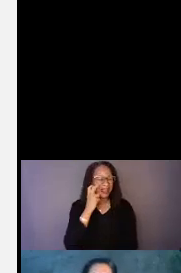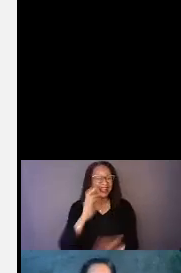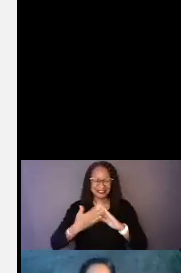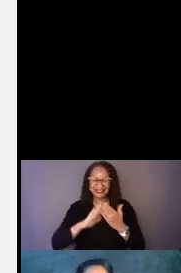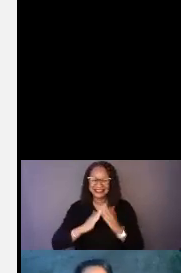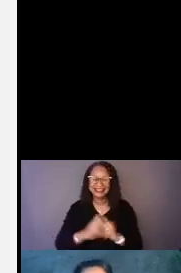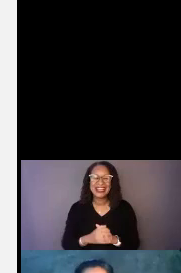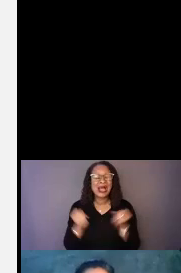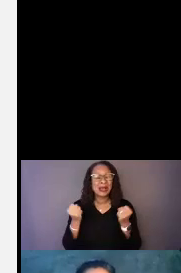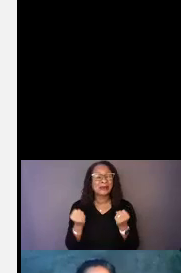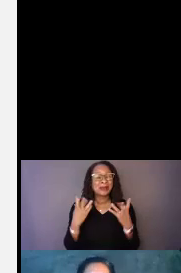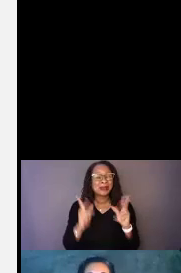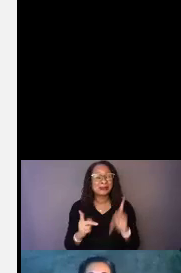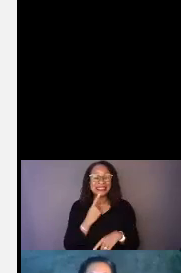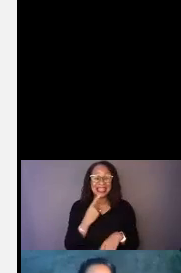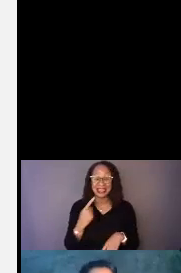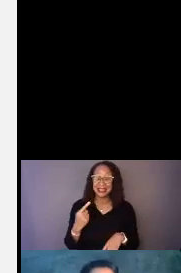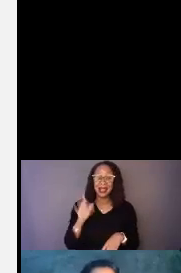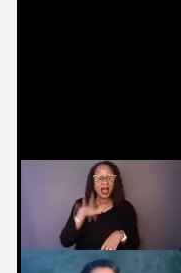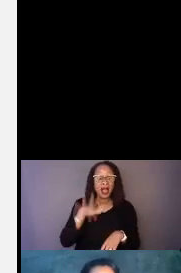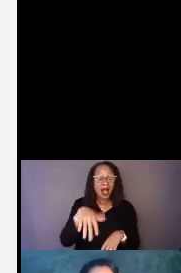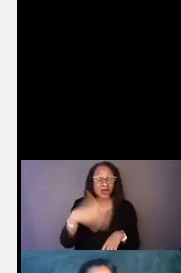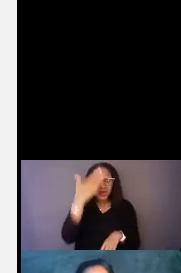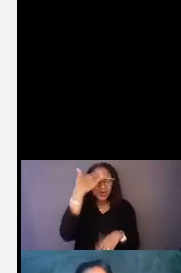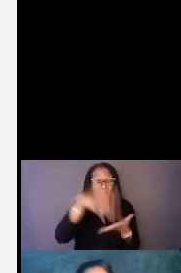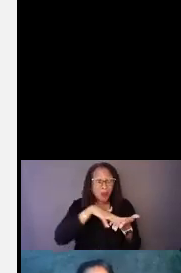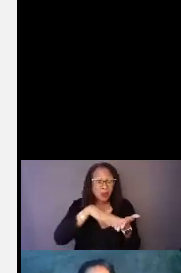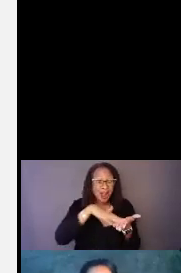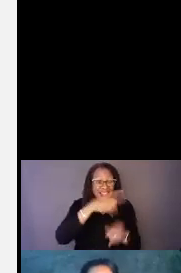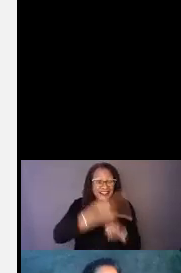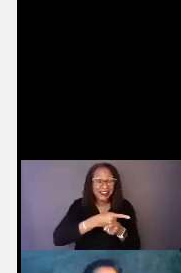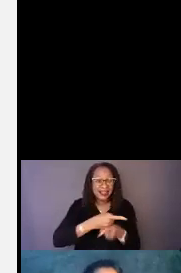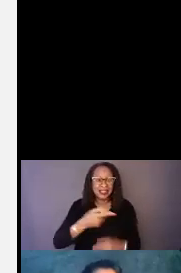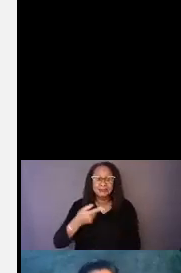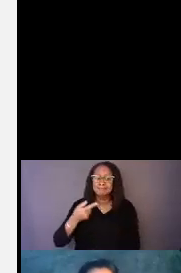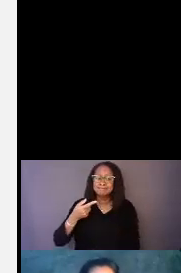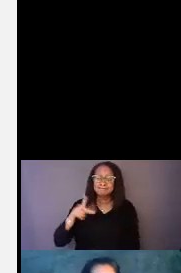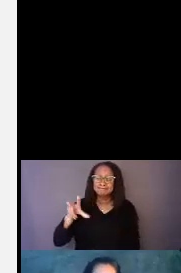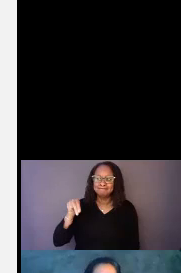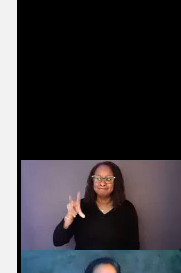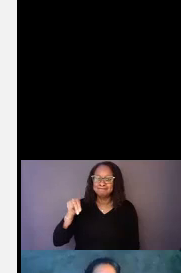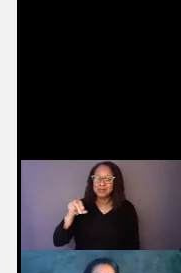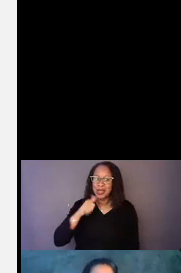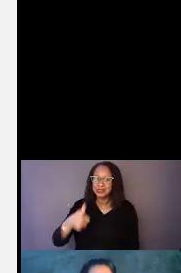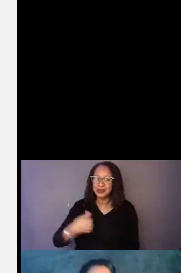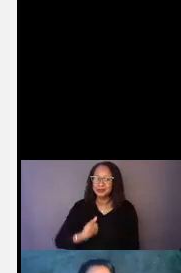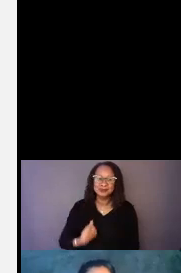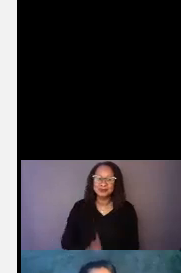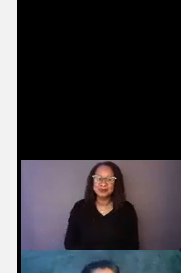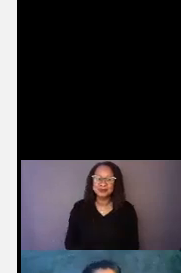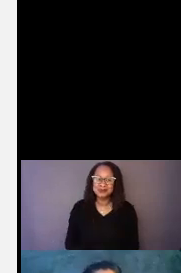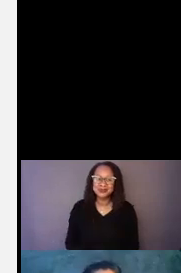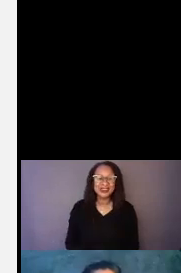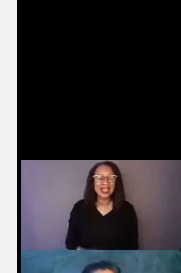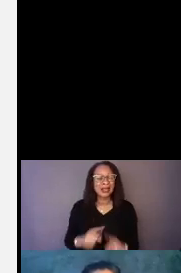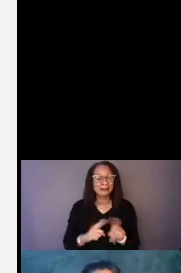many people always say to me, oh, you must know Braille. And I think, no, I don't. But I think it's